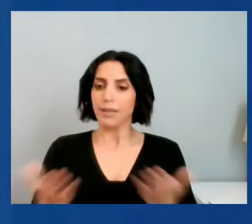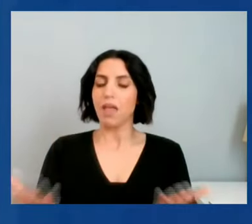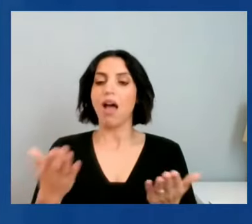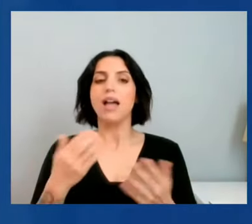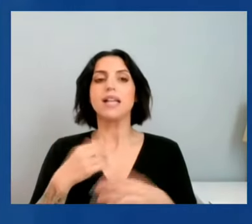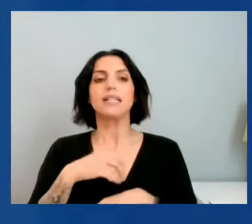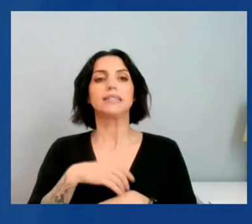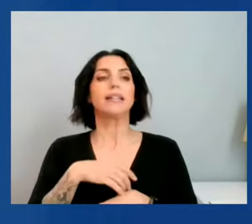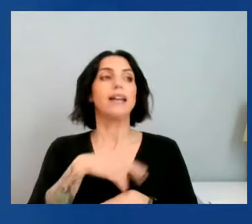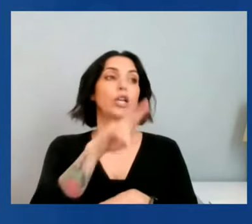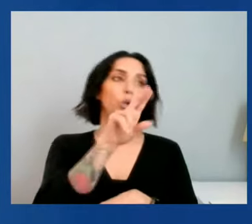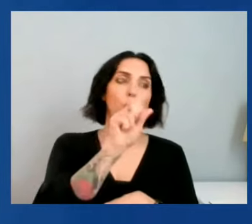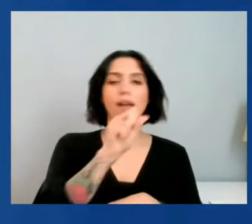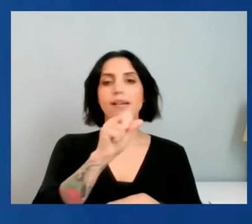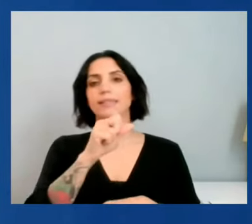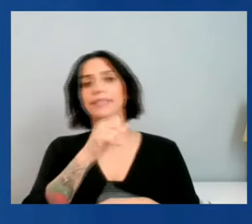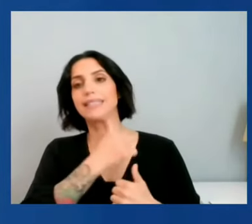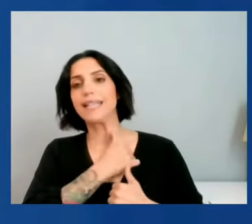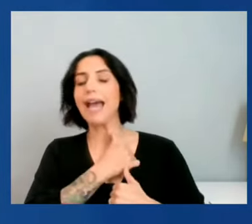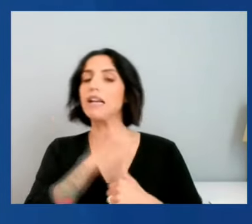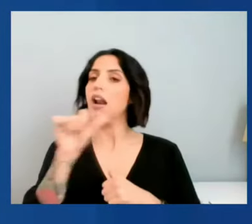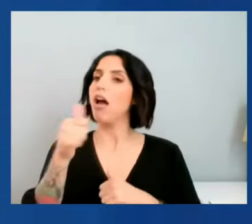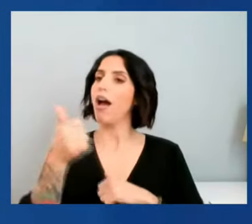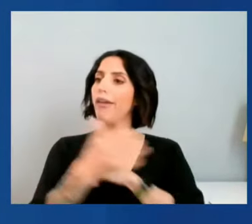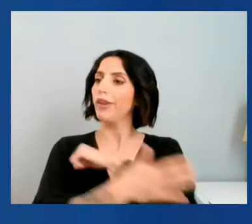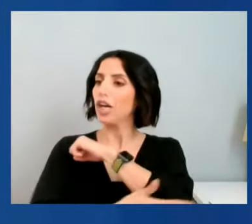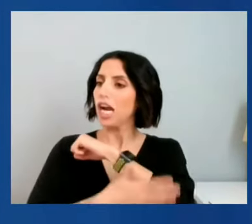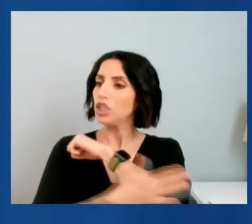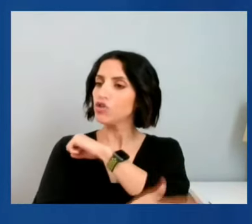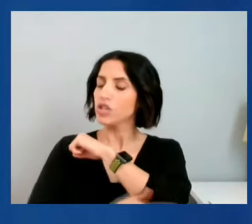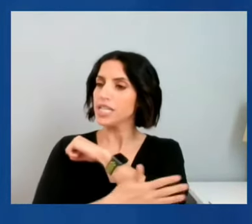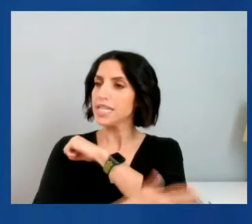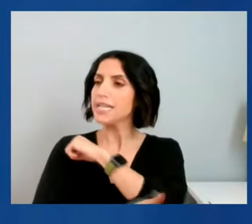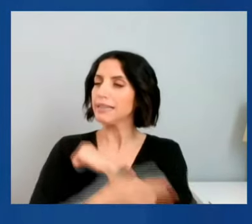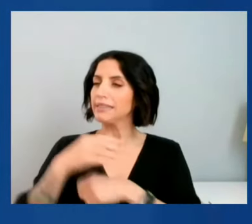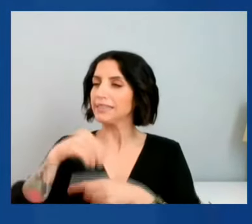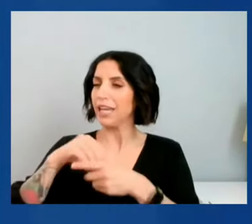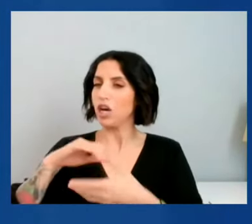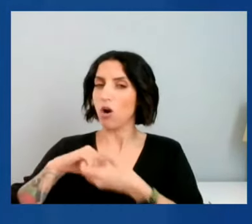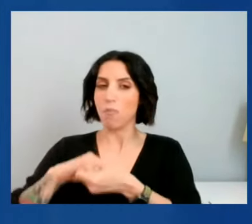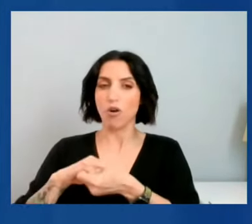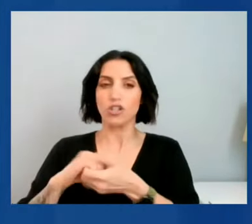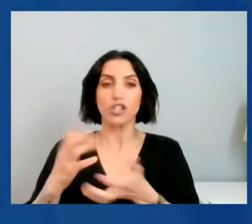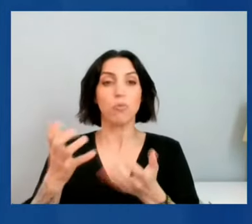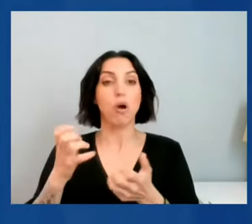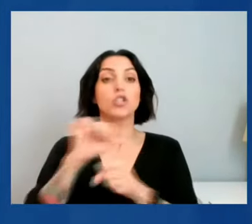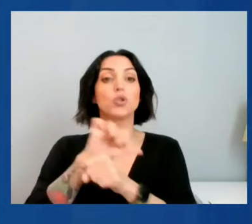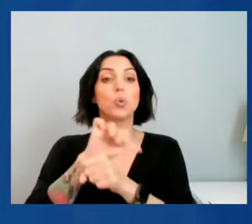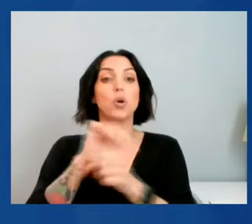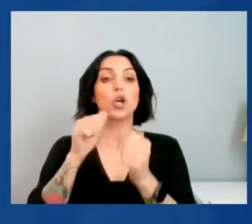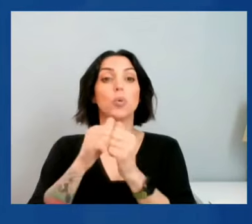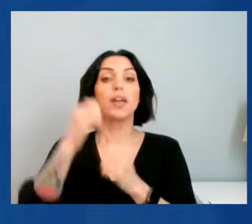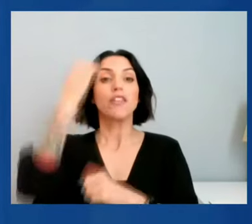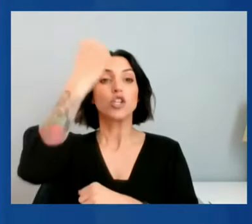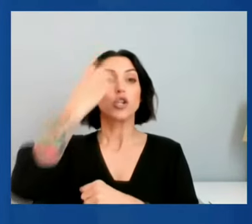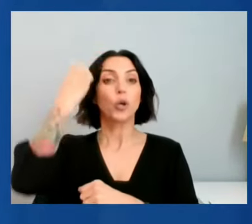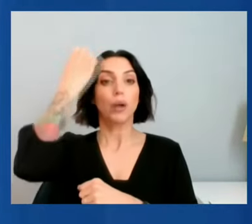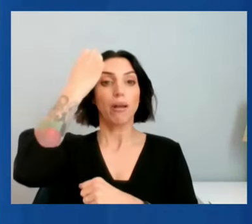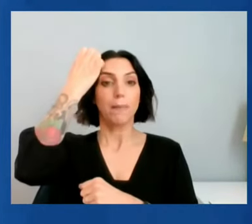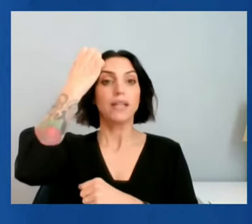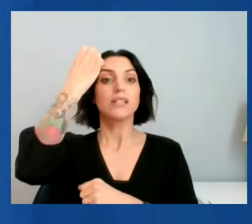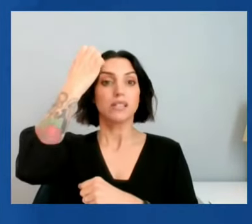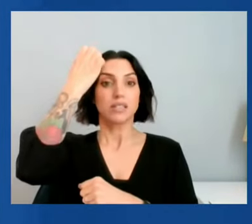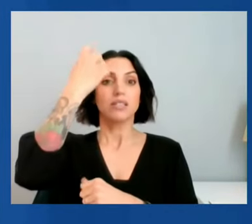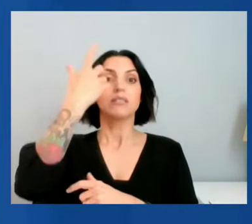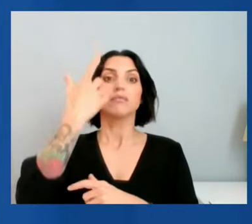Canada and other countries in our partnership certainly want to work with Europe to free Europe of its